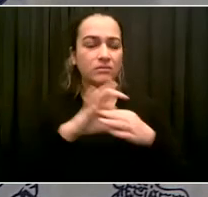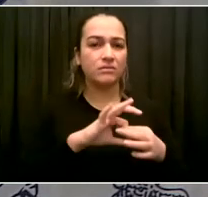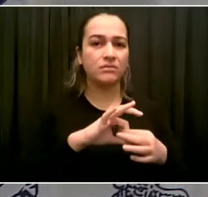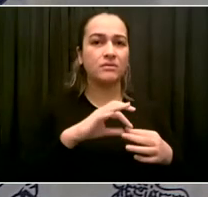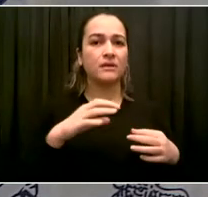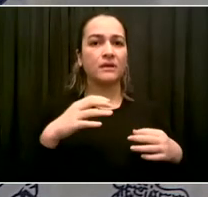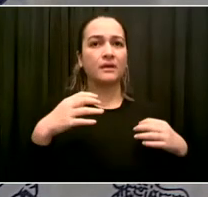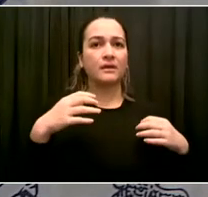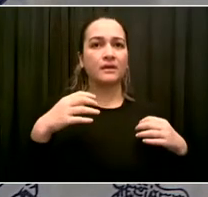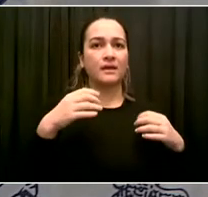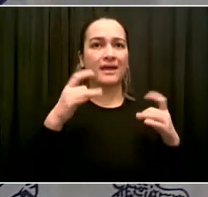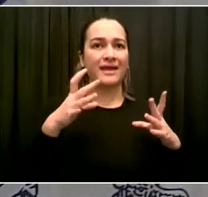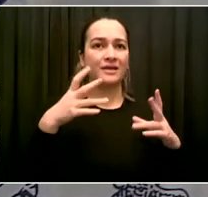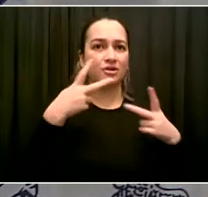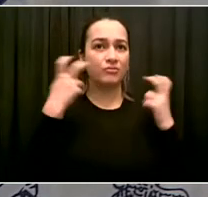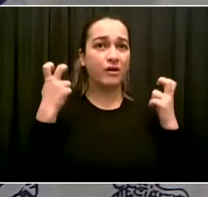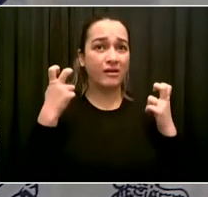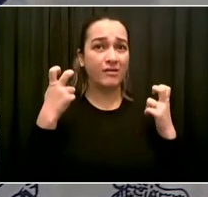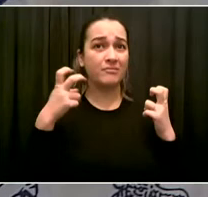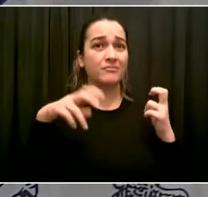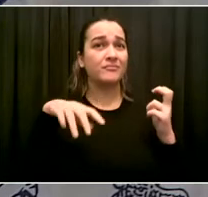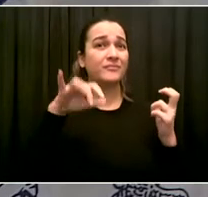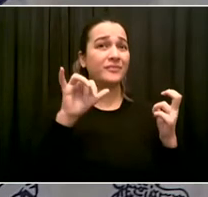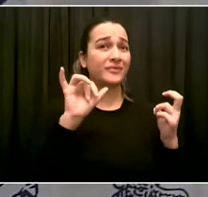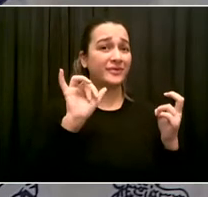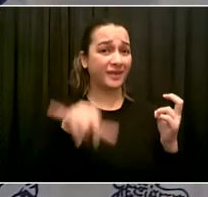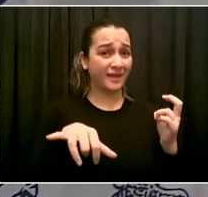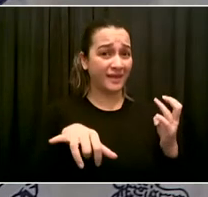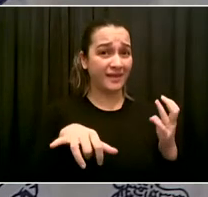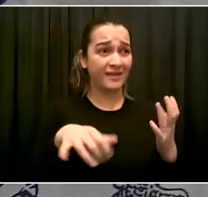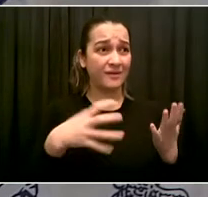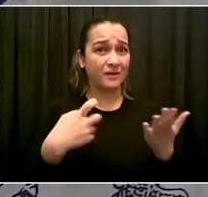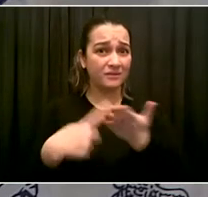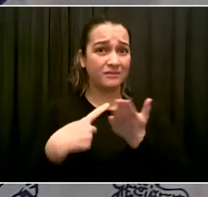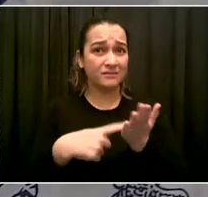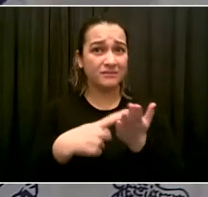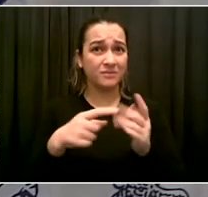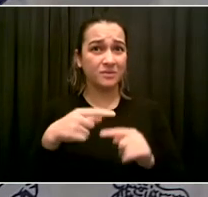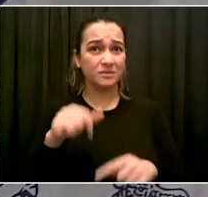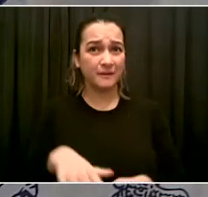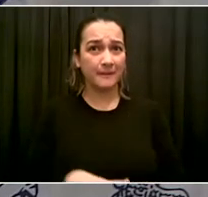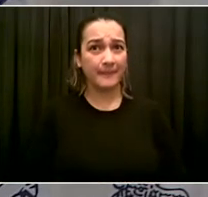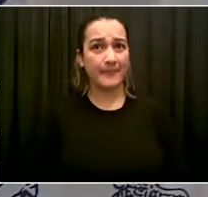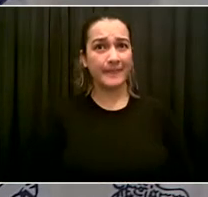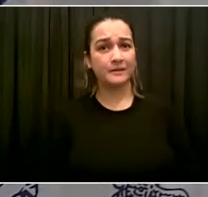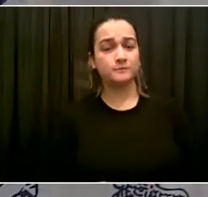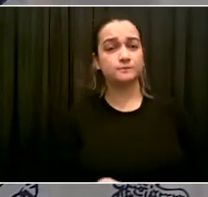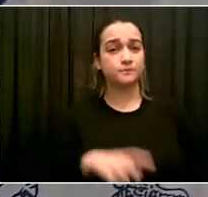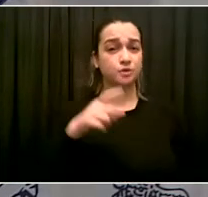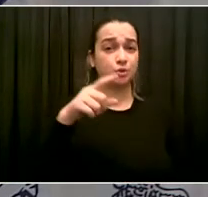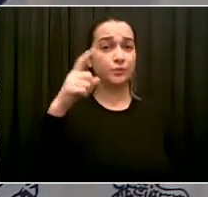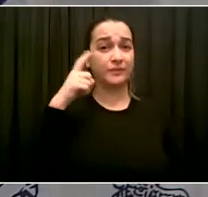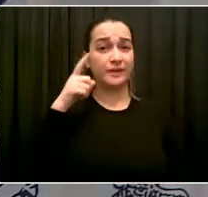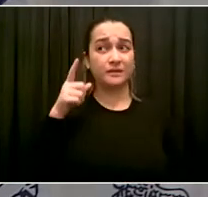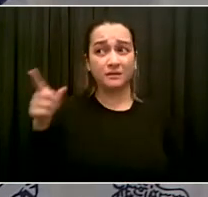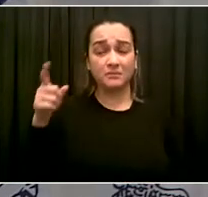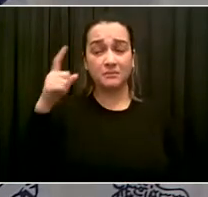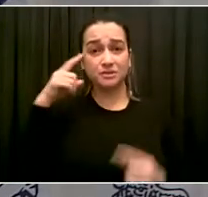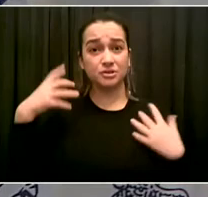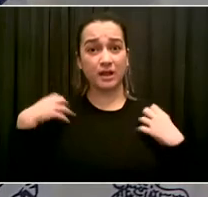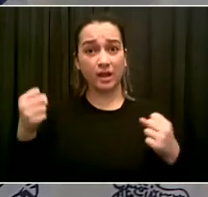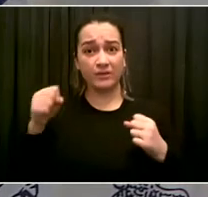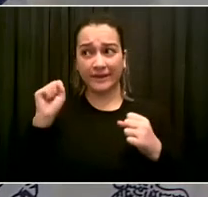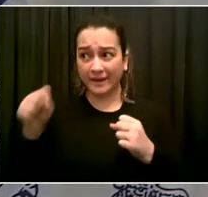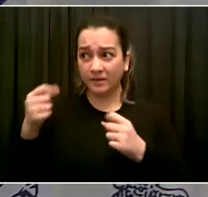just what the city's role is in bringing mental health lens to the rise in hate crimes against Asian Americans? Thank you. It's a great question, Sean.